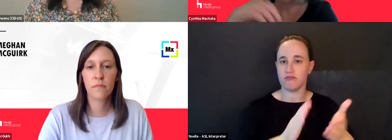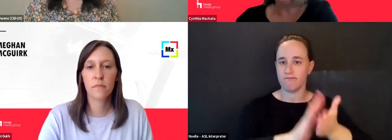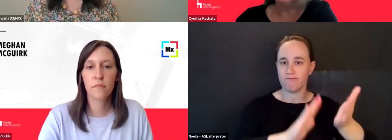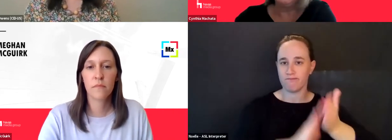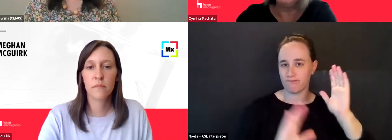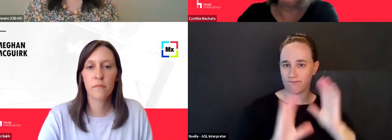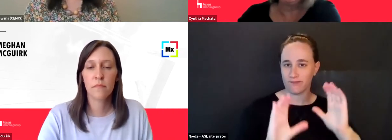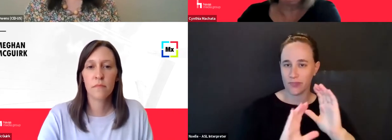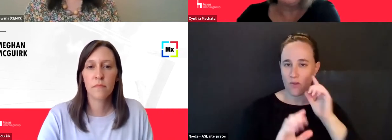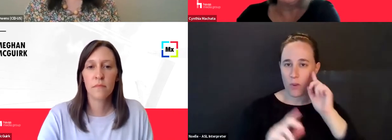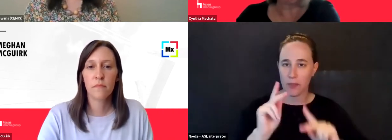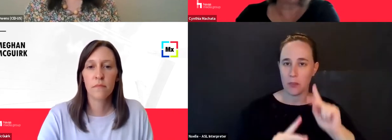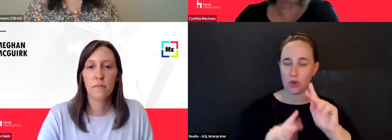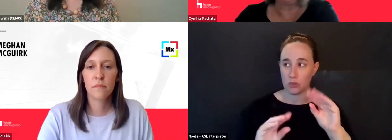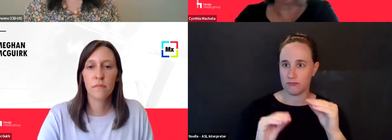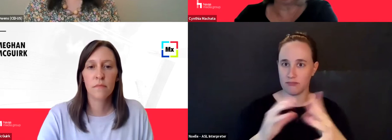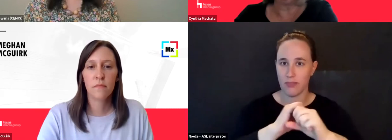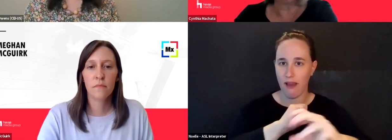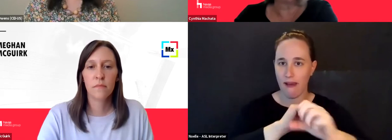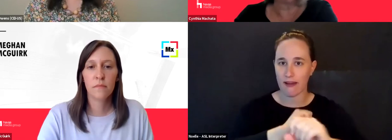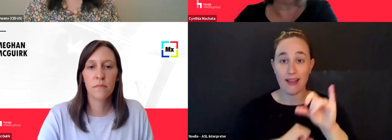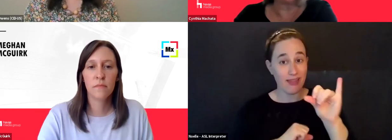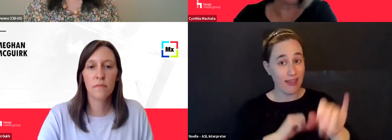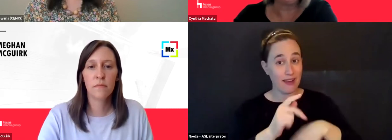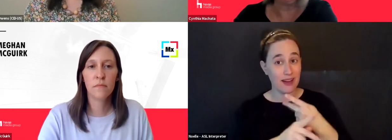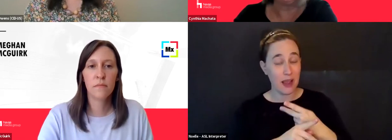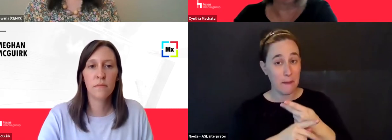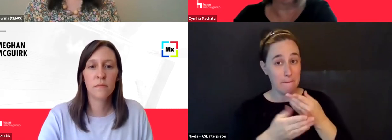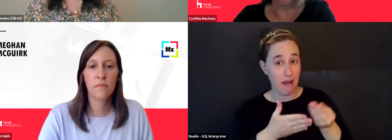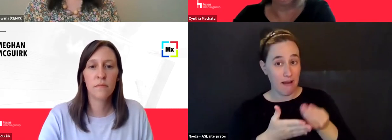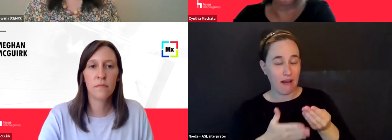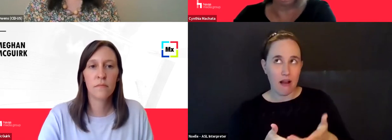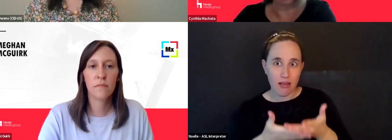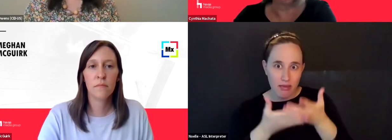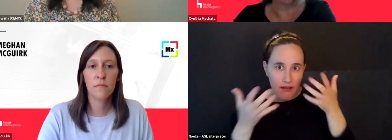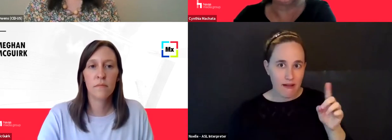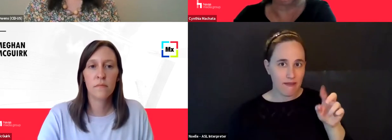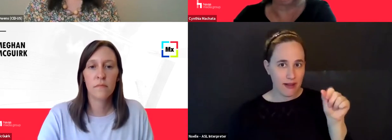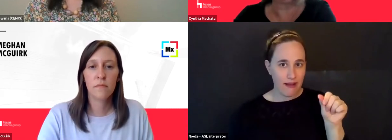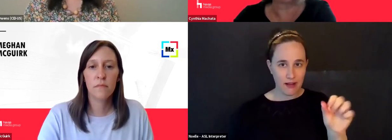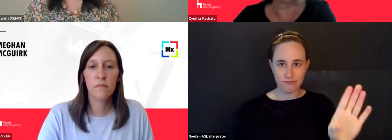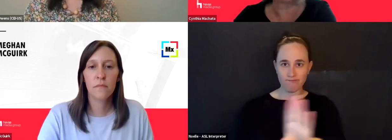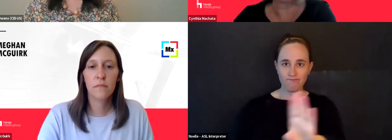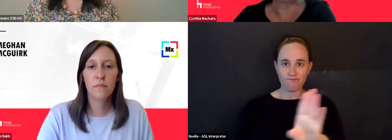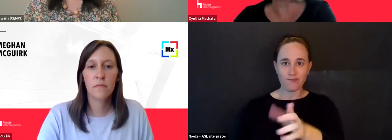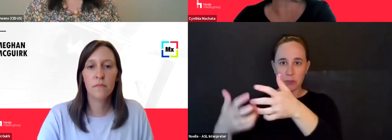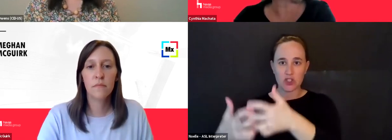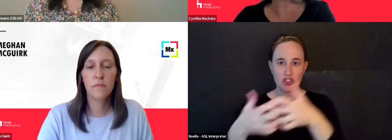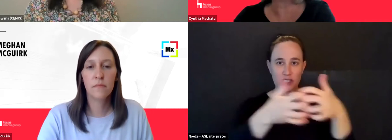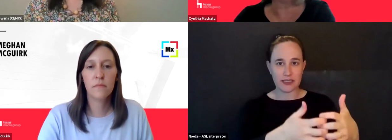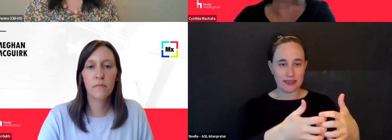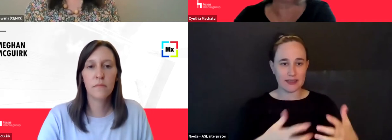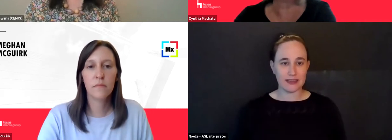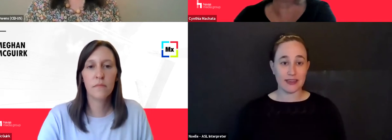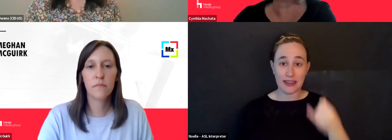to, um, that kind of buying is a lot of data and it's machine to machine. So that if the, if you don't